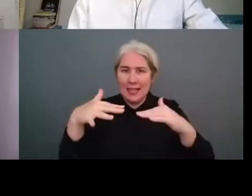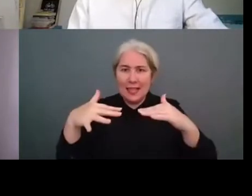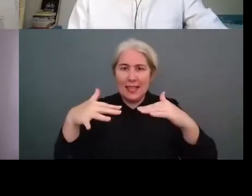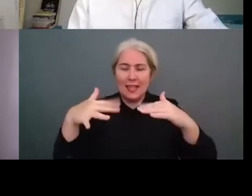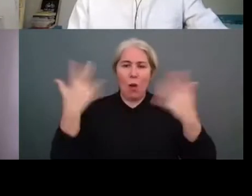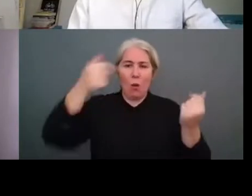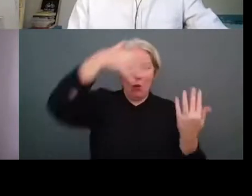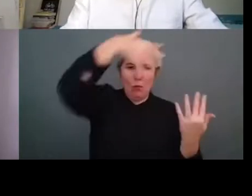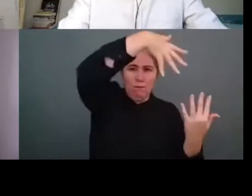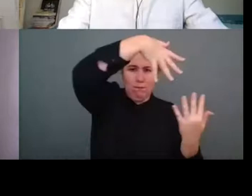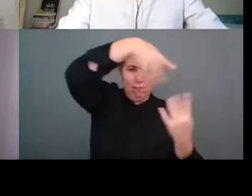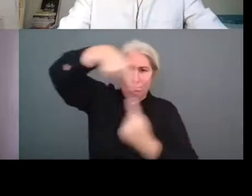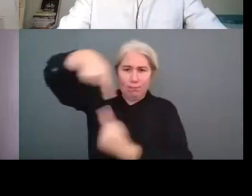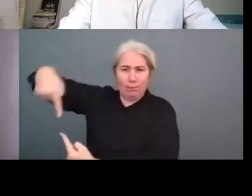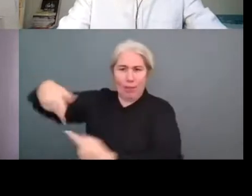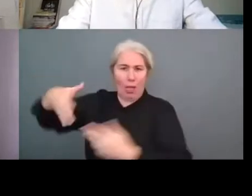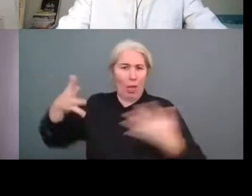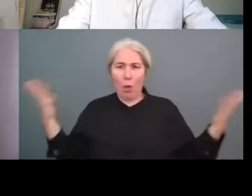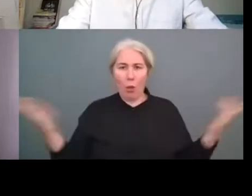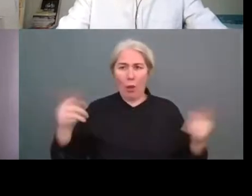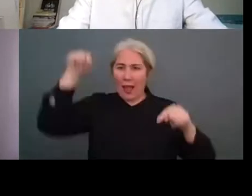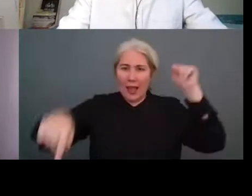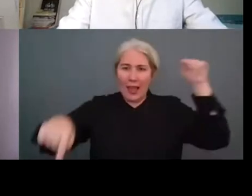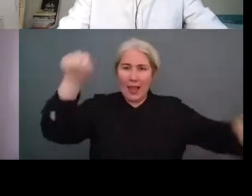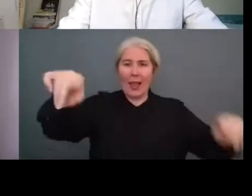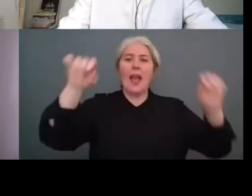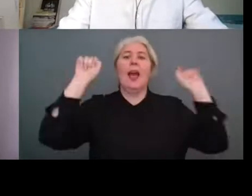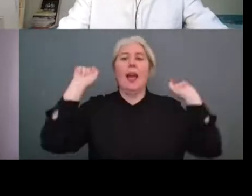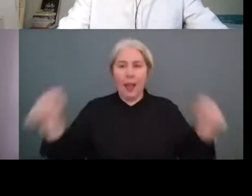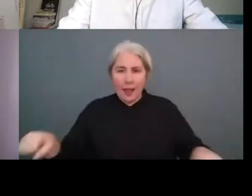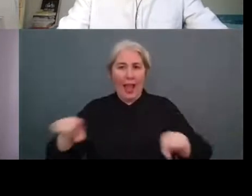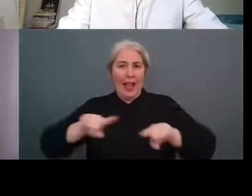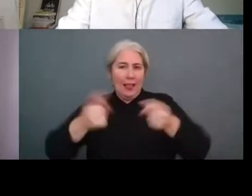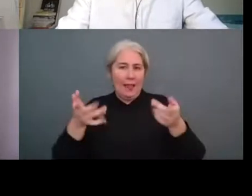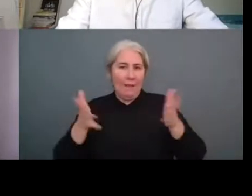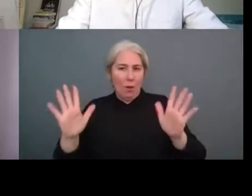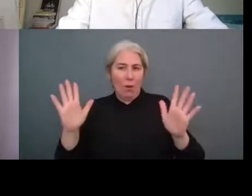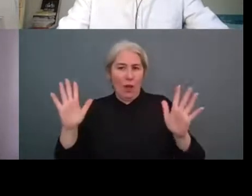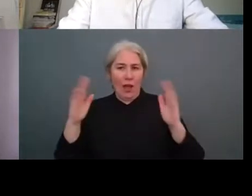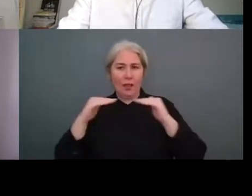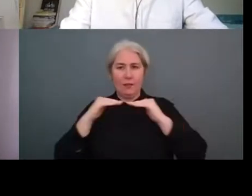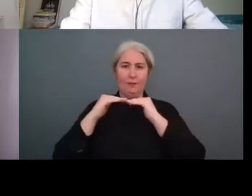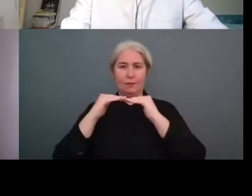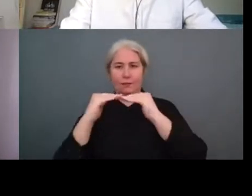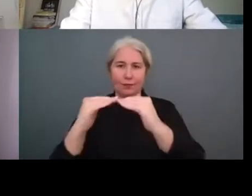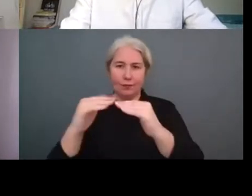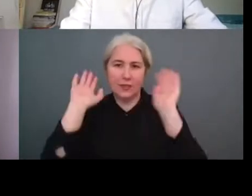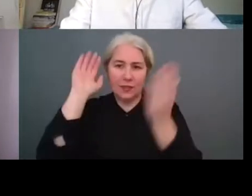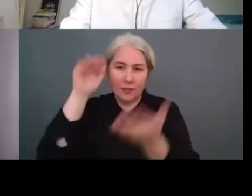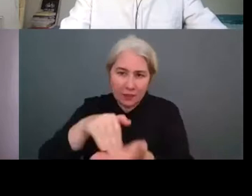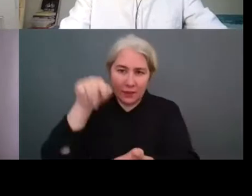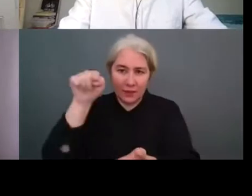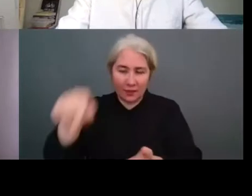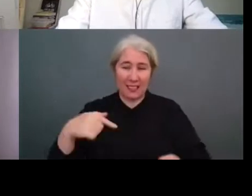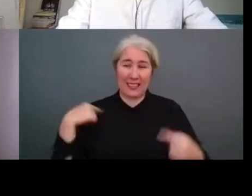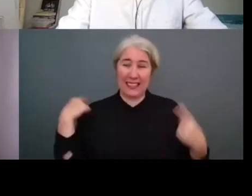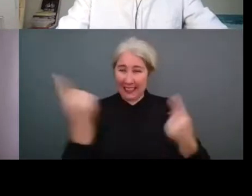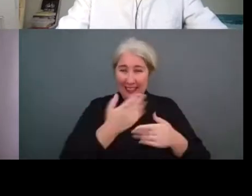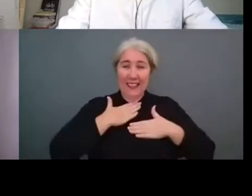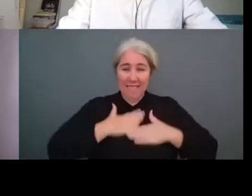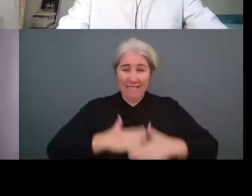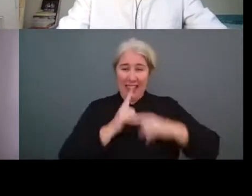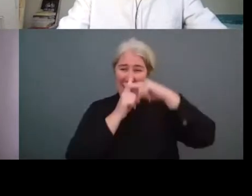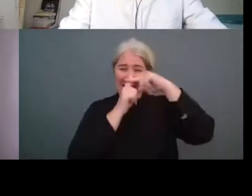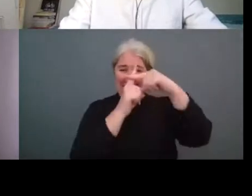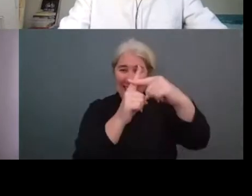to the discussions of offset and this is where of course right now we are all talking about net zero uh we need to get to net zero but let's